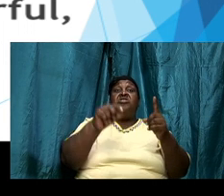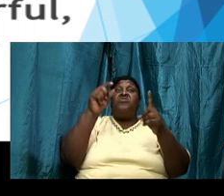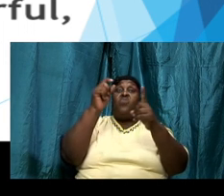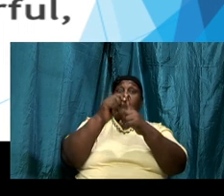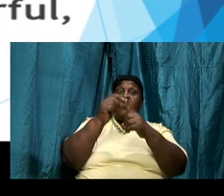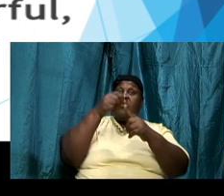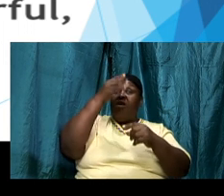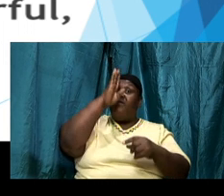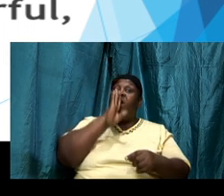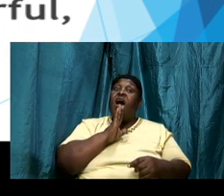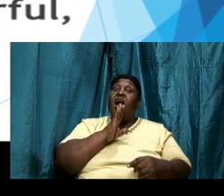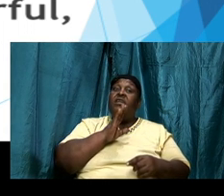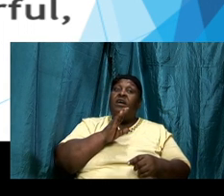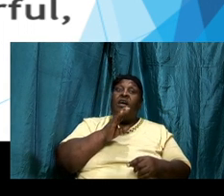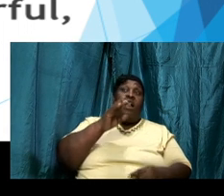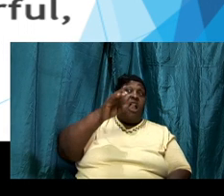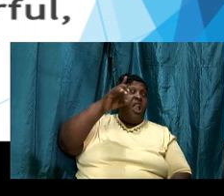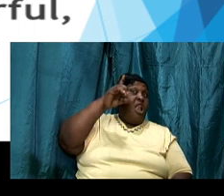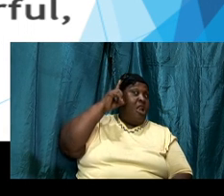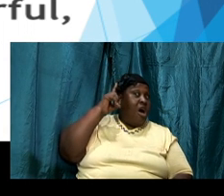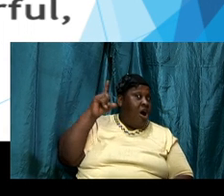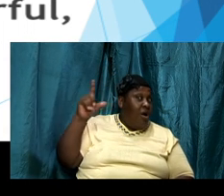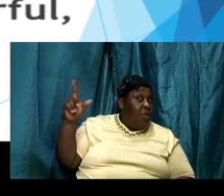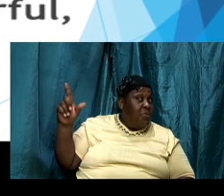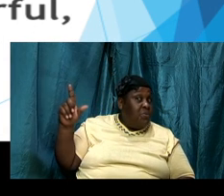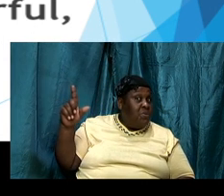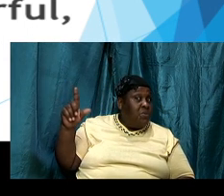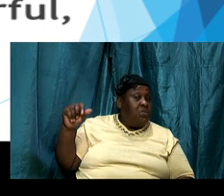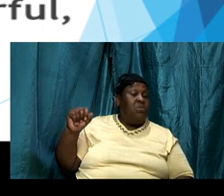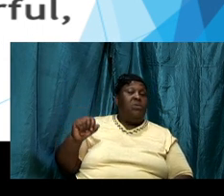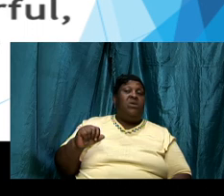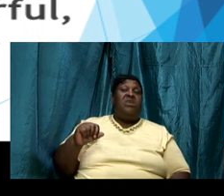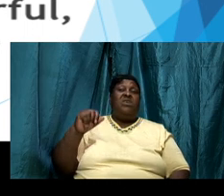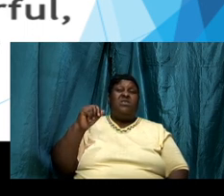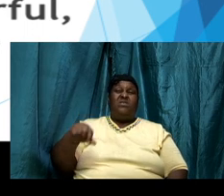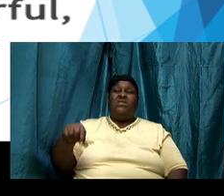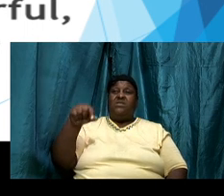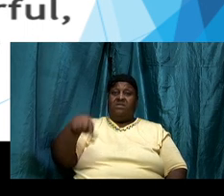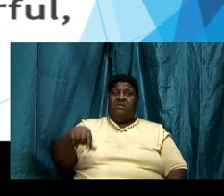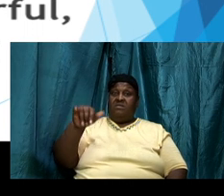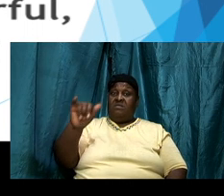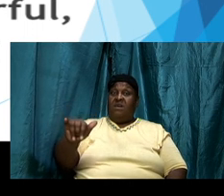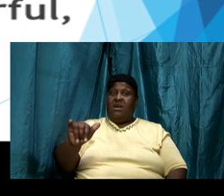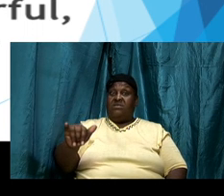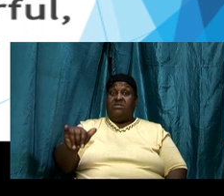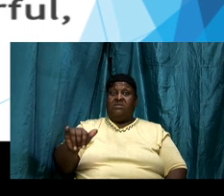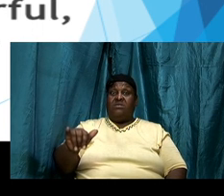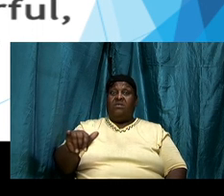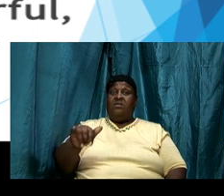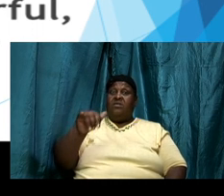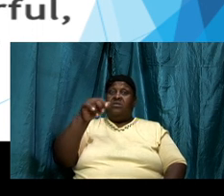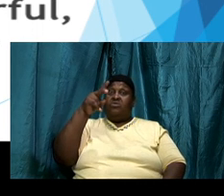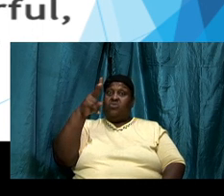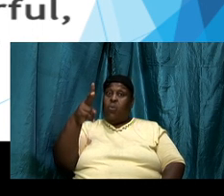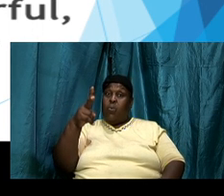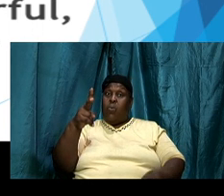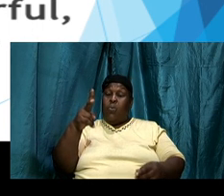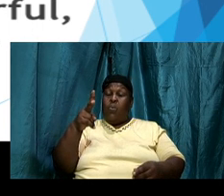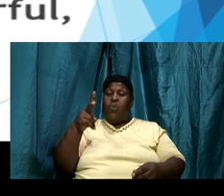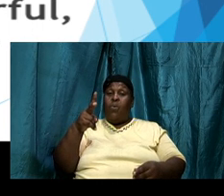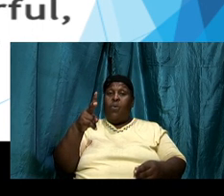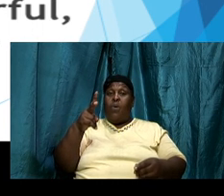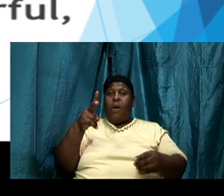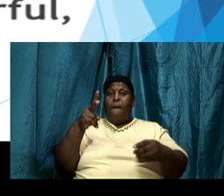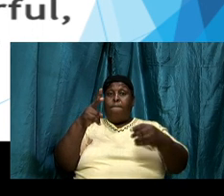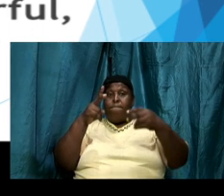letting it come forth from our mouth it is that other part of the two edged sword the mouth of God